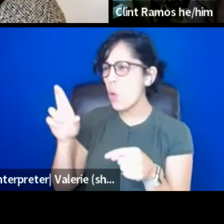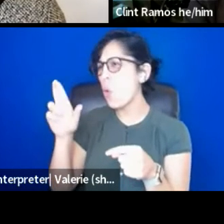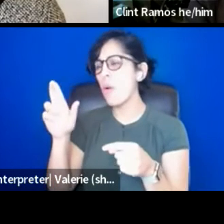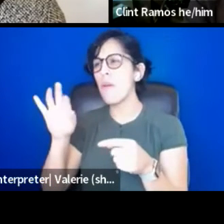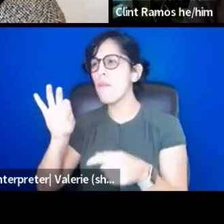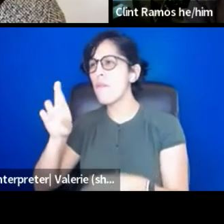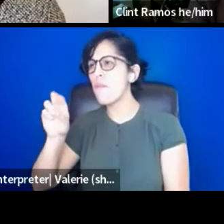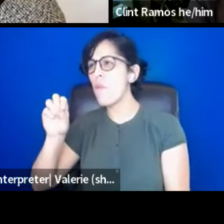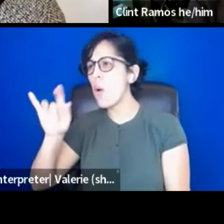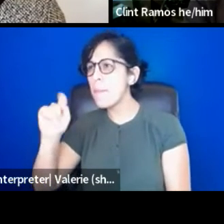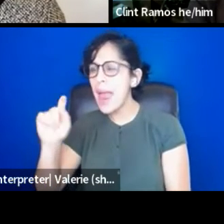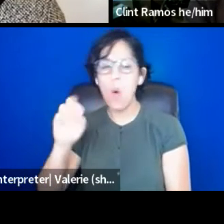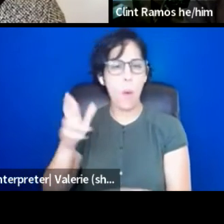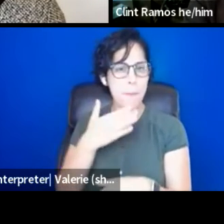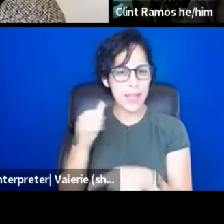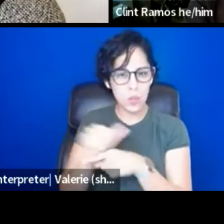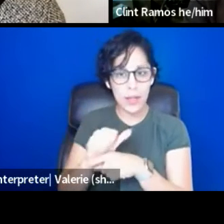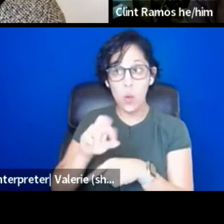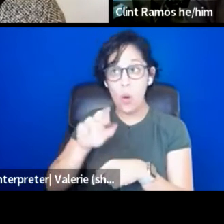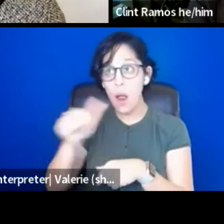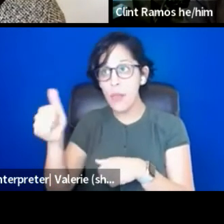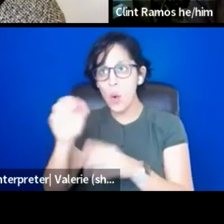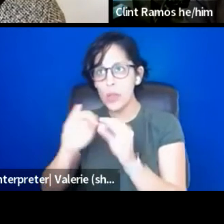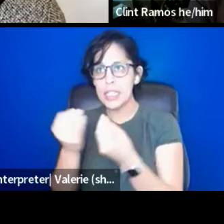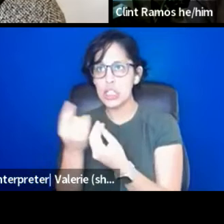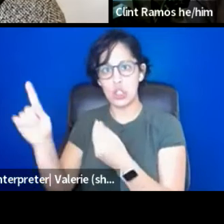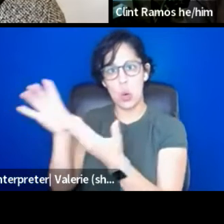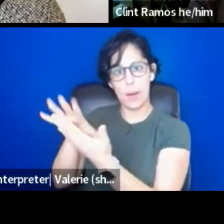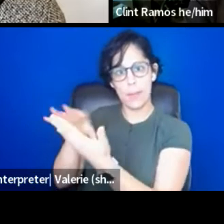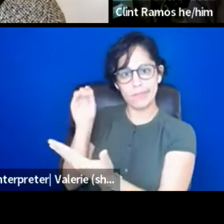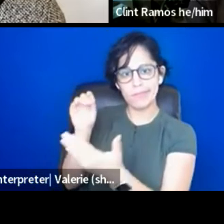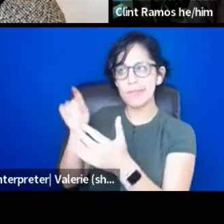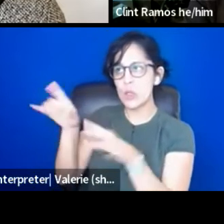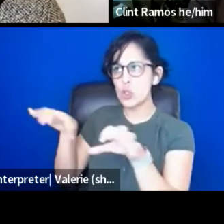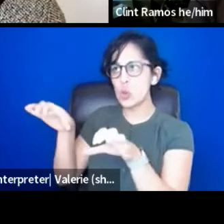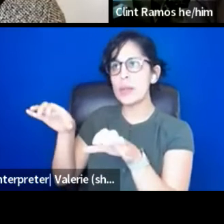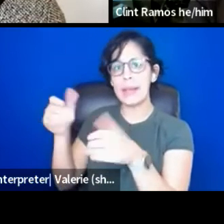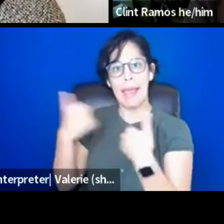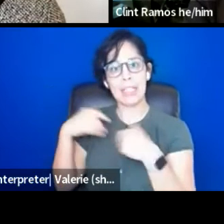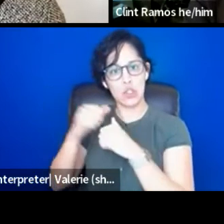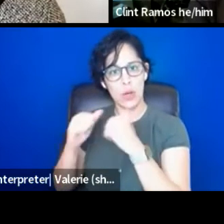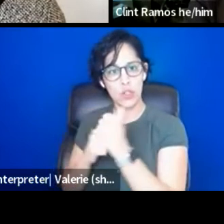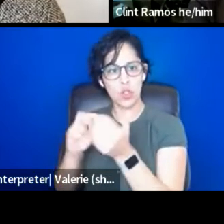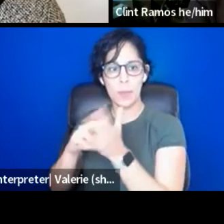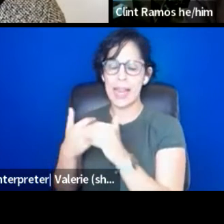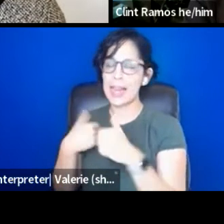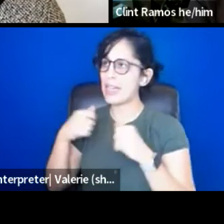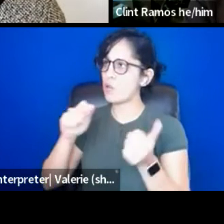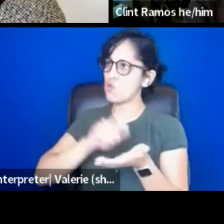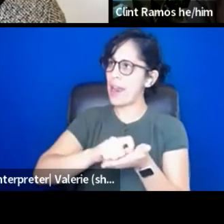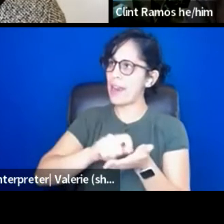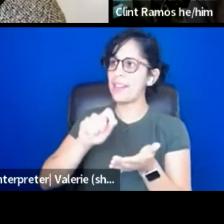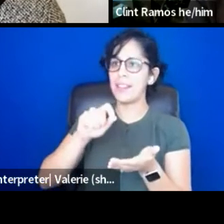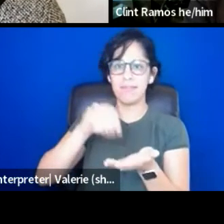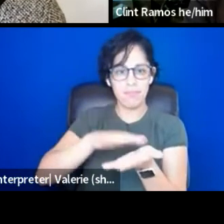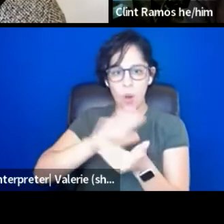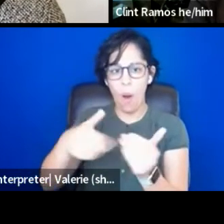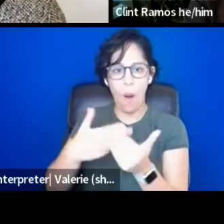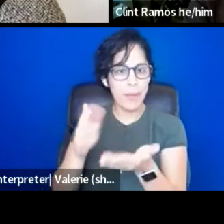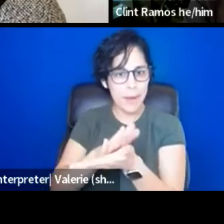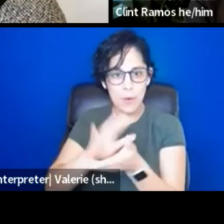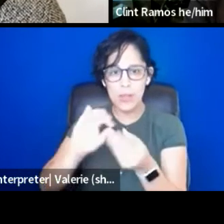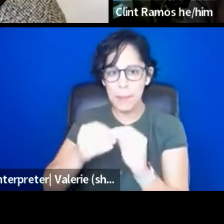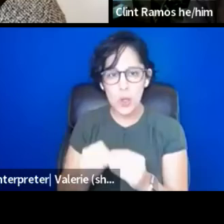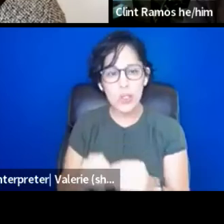practice, or other organizations that are doing it in a way that's structured that I can write down on paper and the numbers? So,